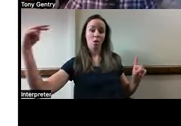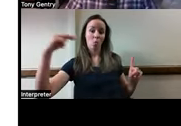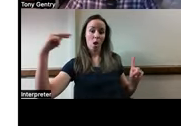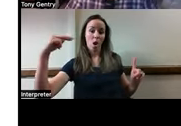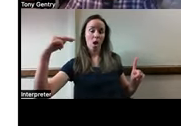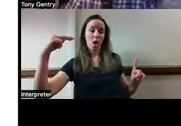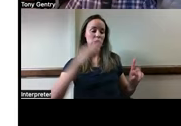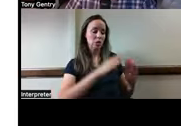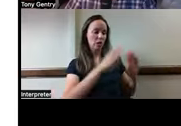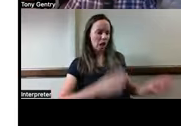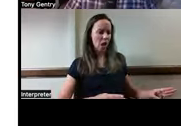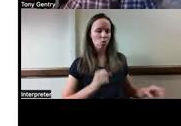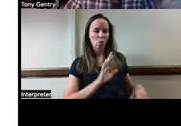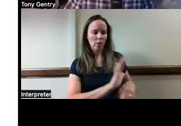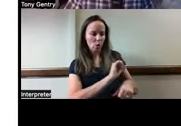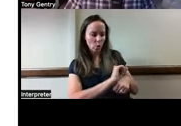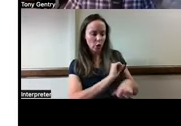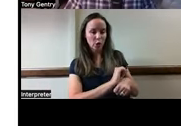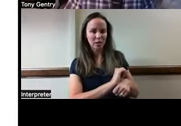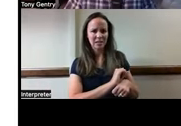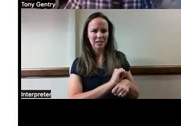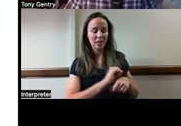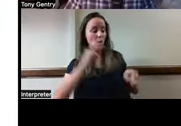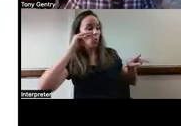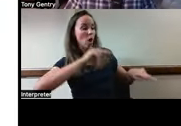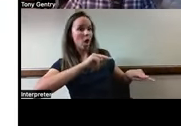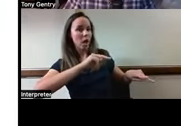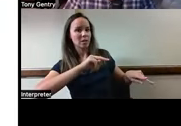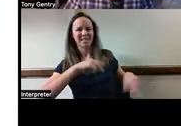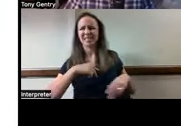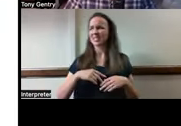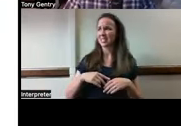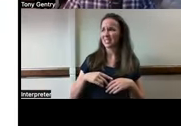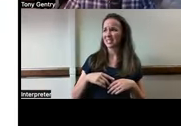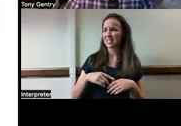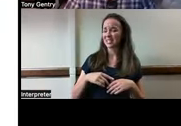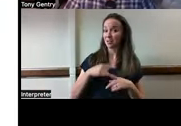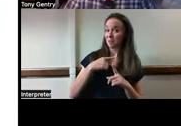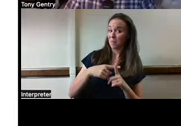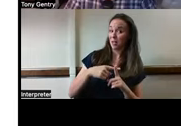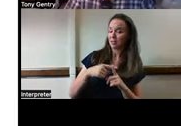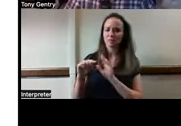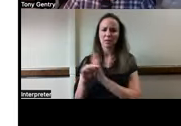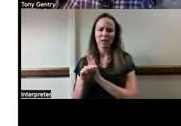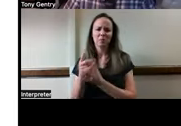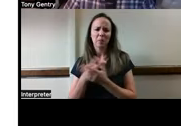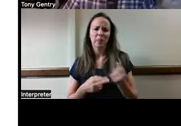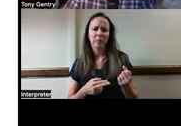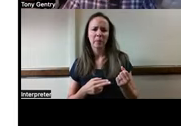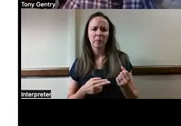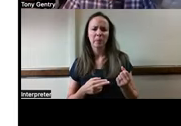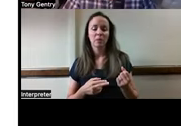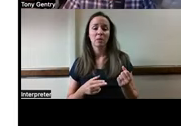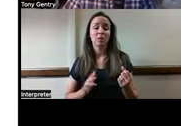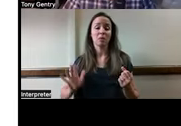workplace, which raises, as you might imagine, both opportunities and red flags. In the early